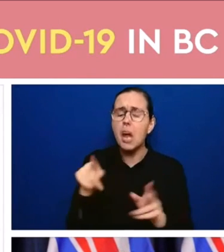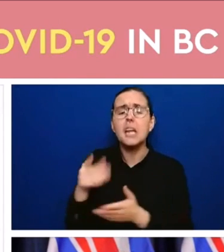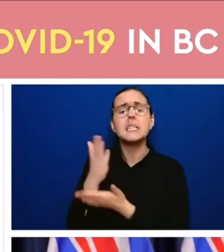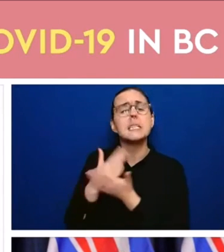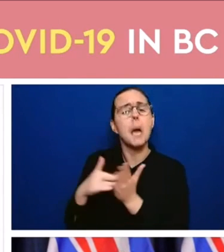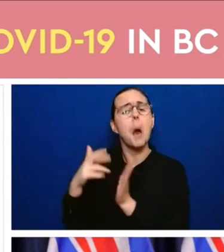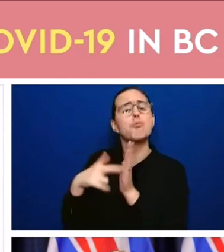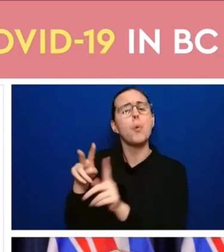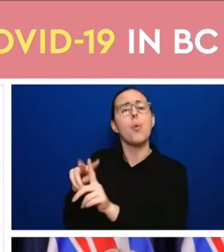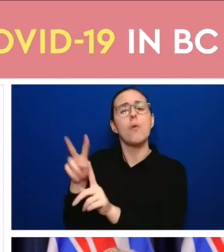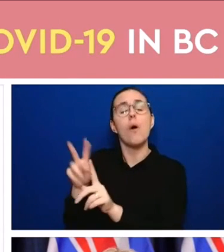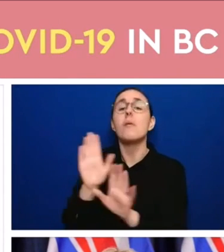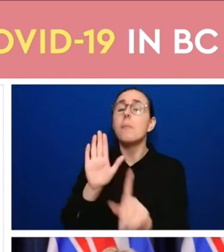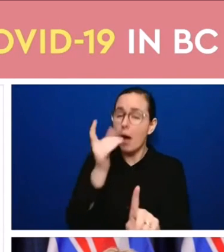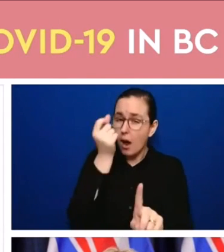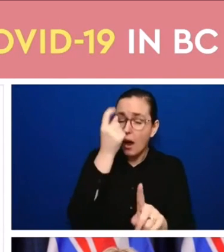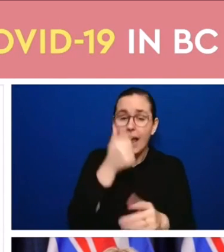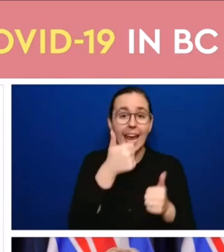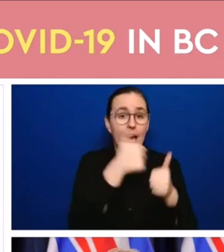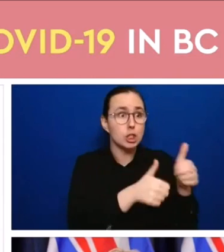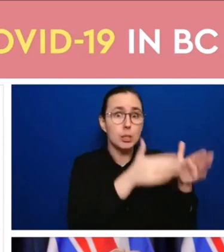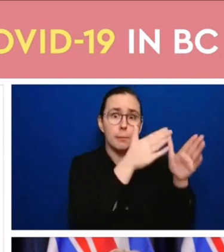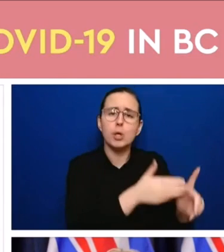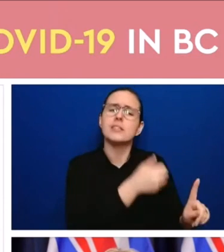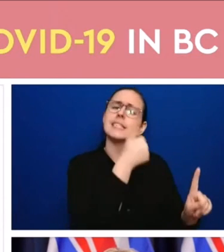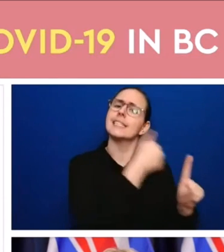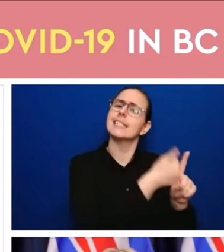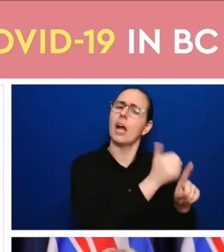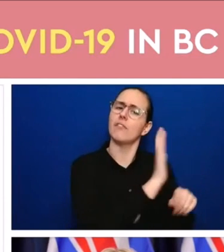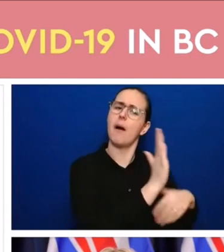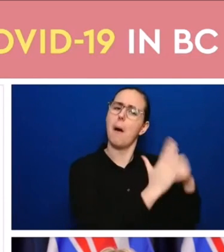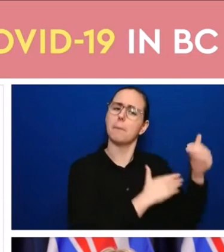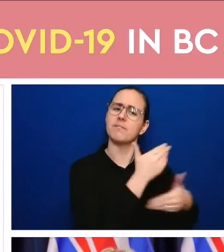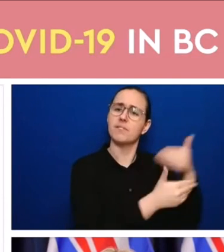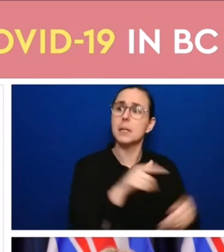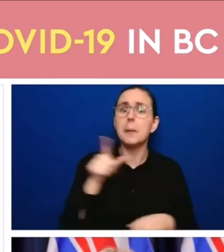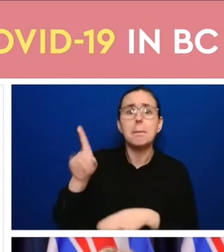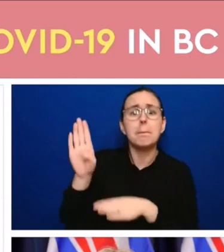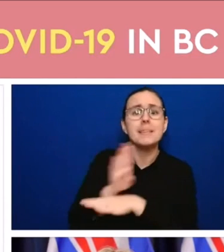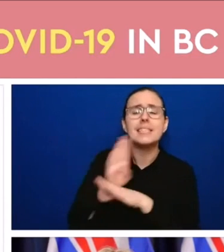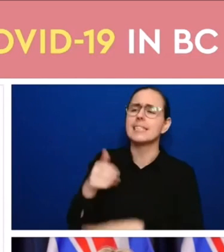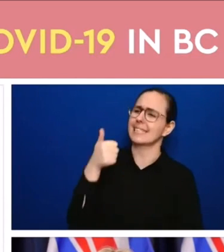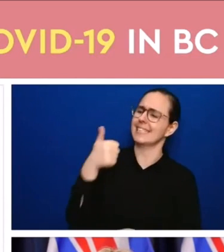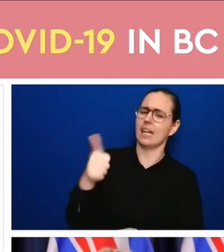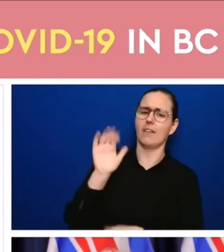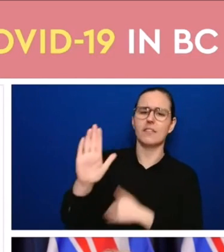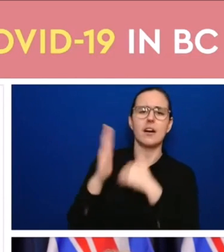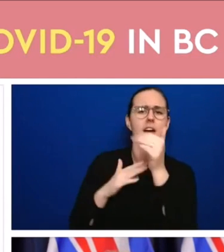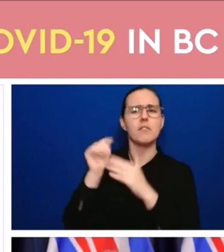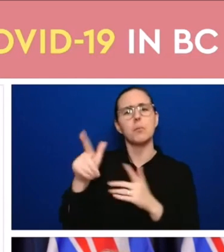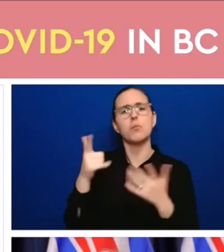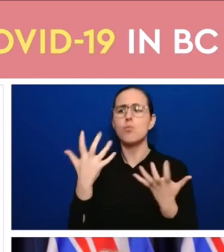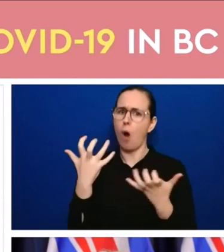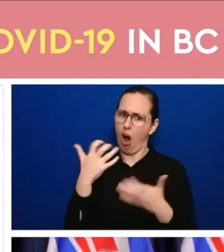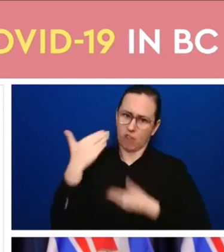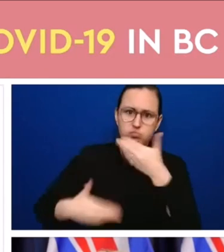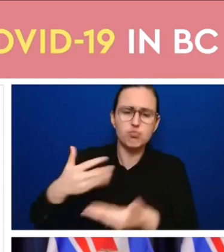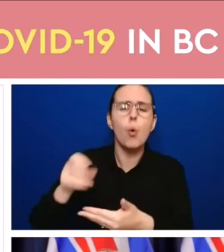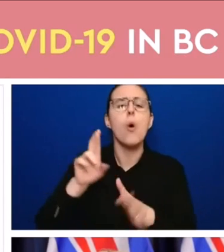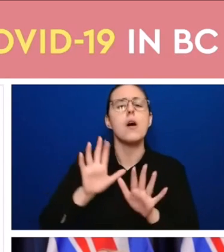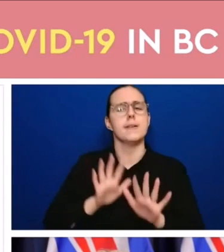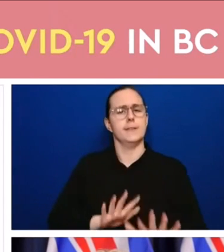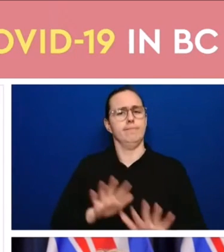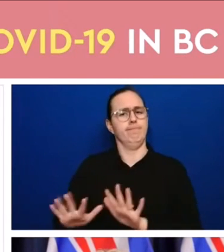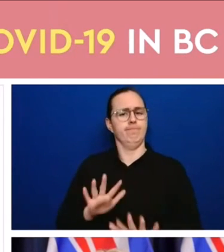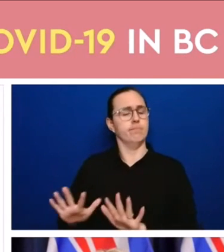campaigns will continue as I've mentioned we now have good data about how important that booster dose is also for protecting